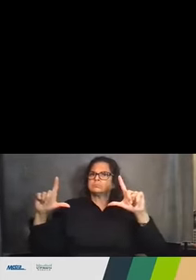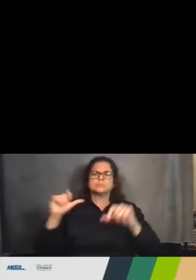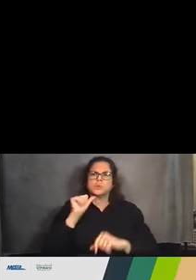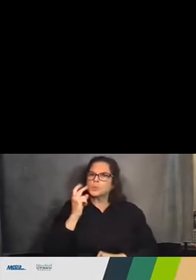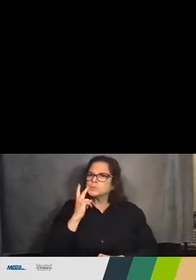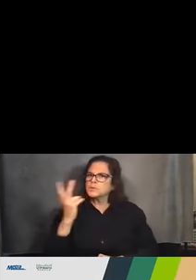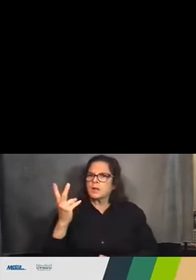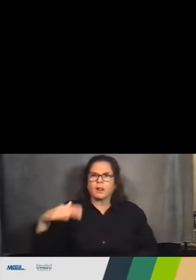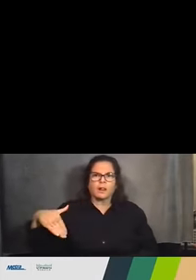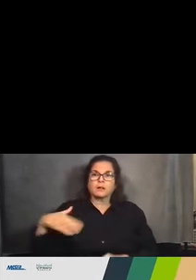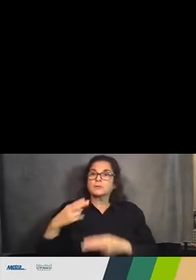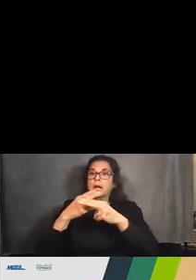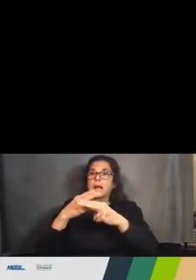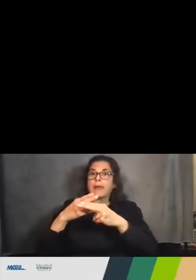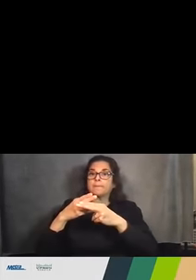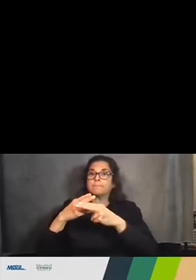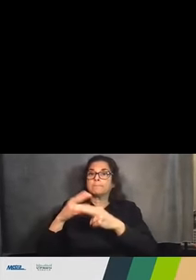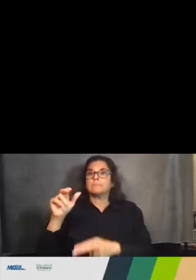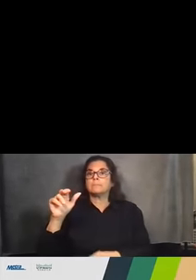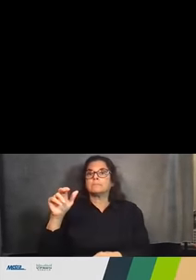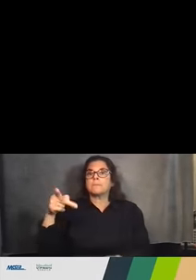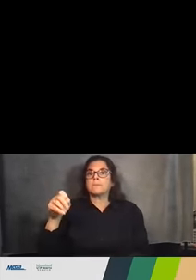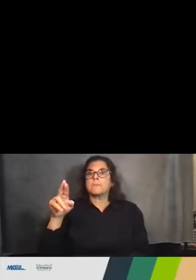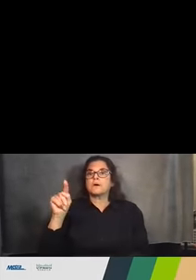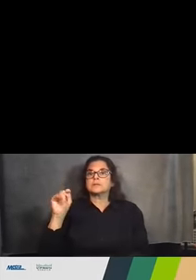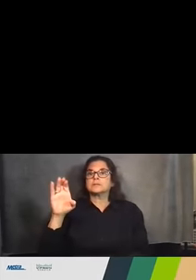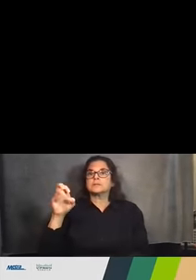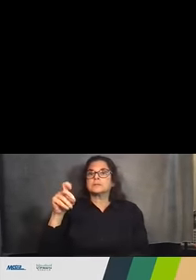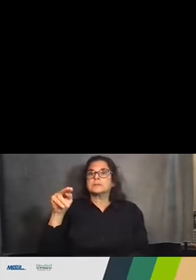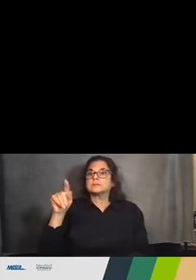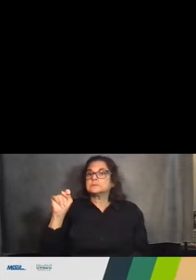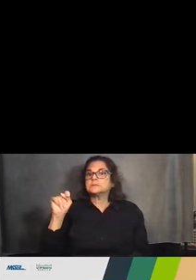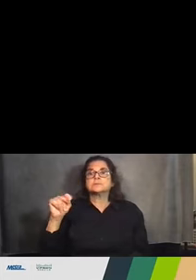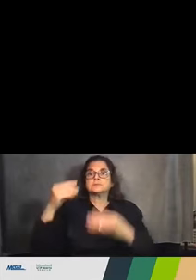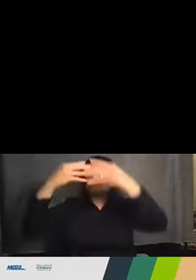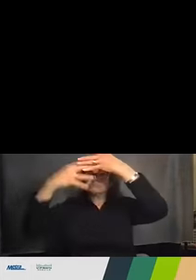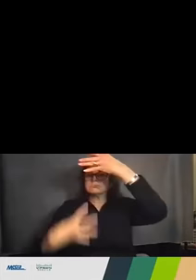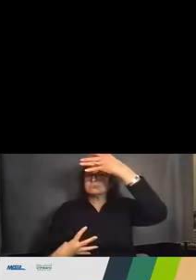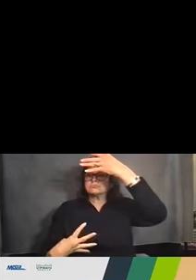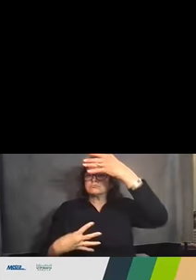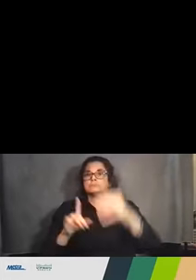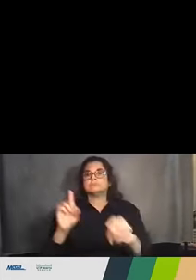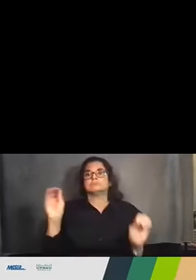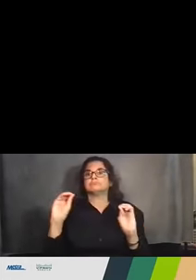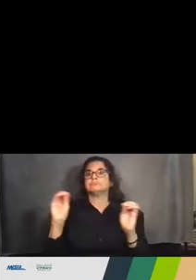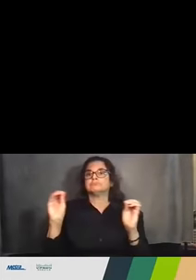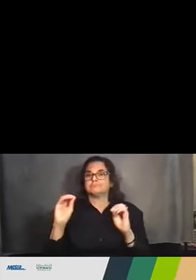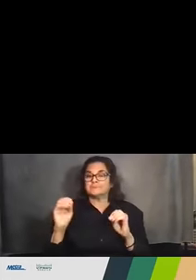the attendees, but just let us know and we will pause for a moment and let you say hi.